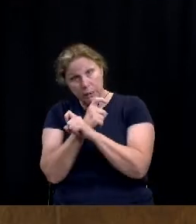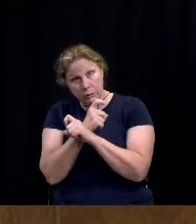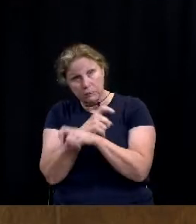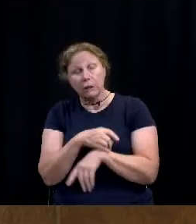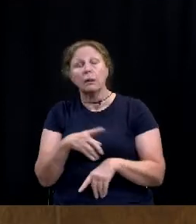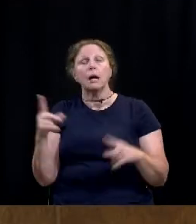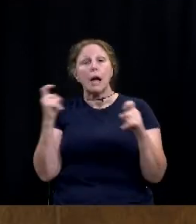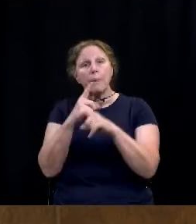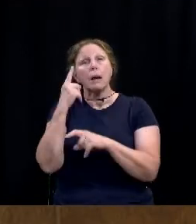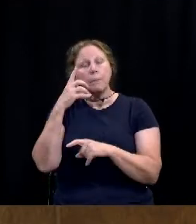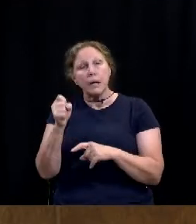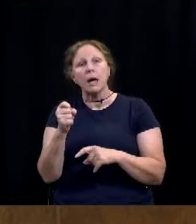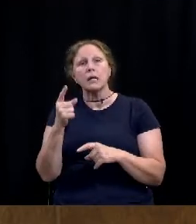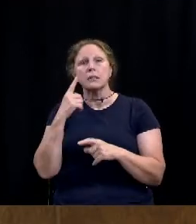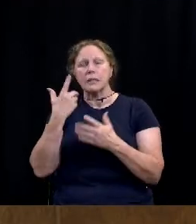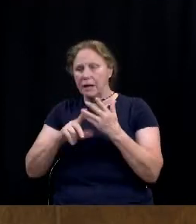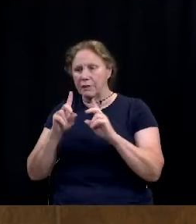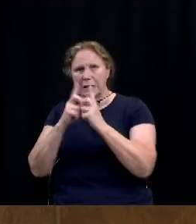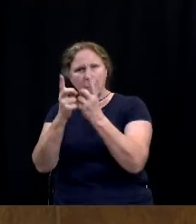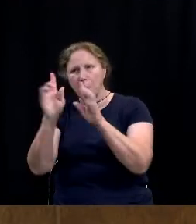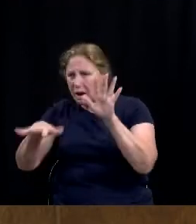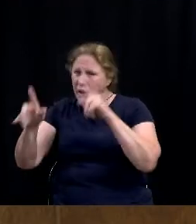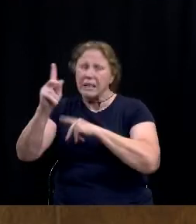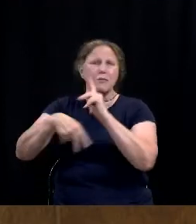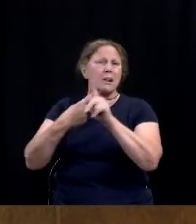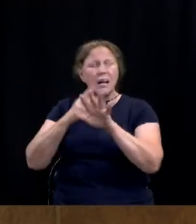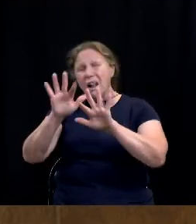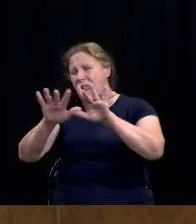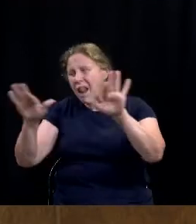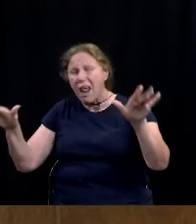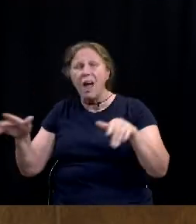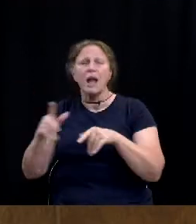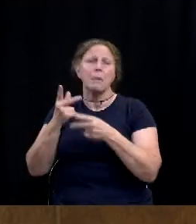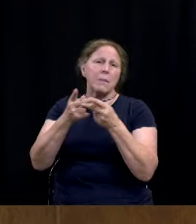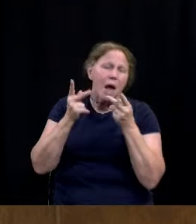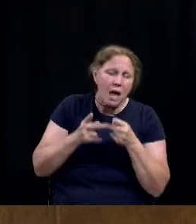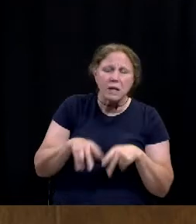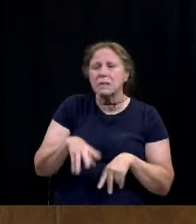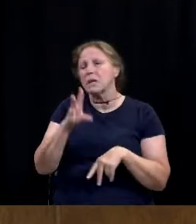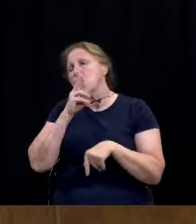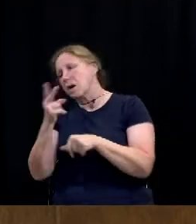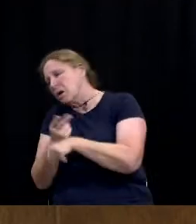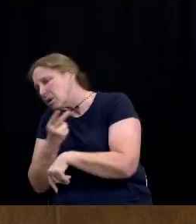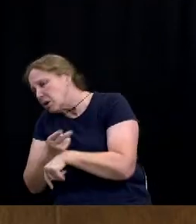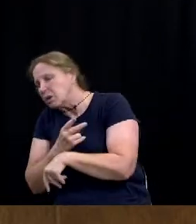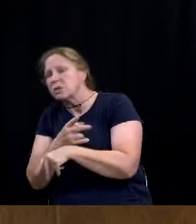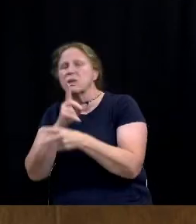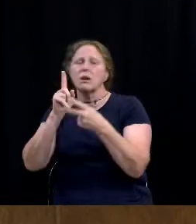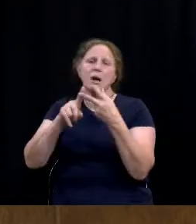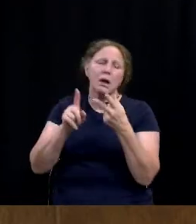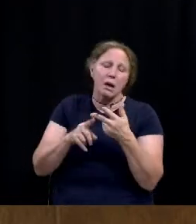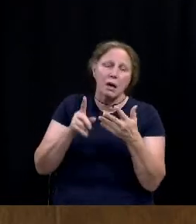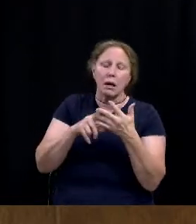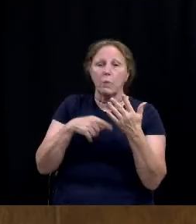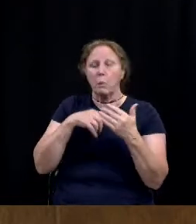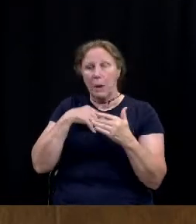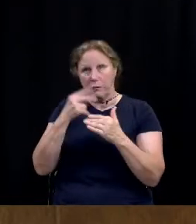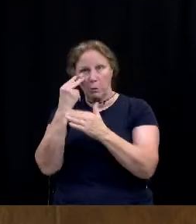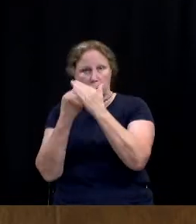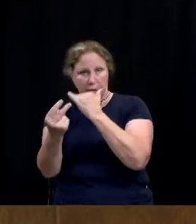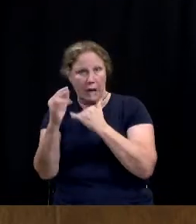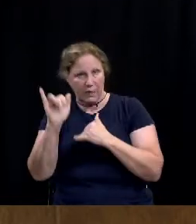because you have so many different property types. And location and water use, potential water use, trying to anticipate that,